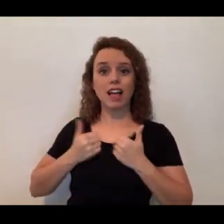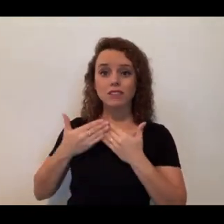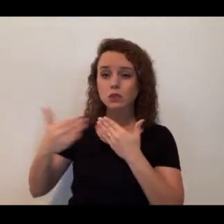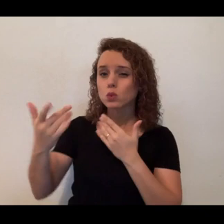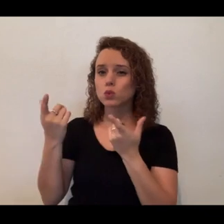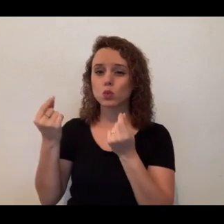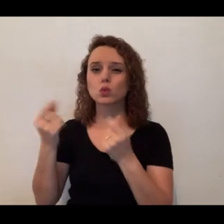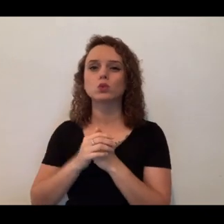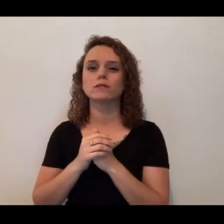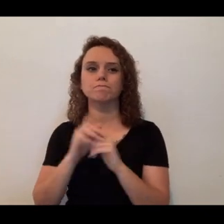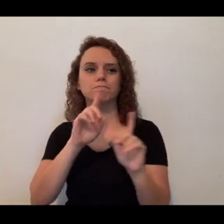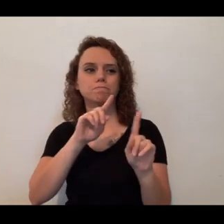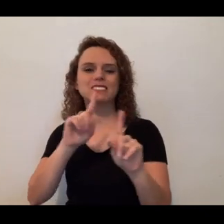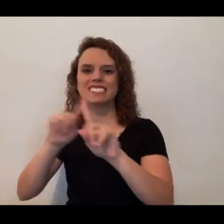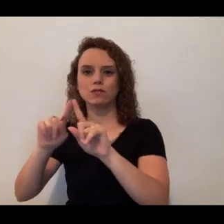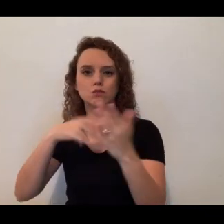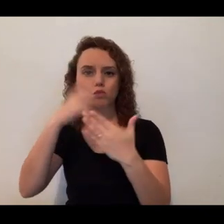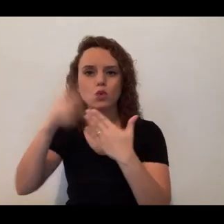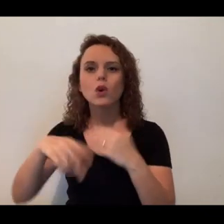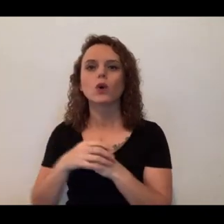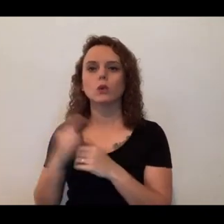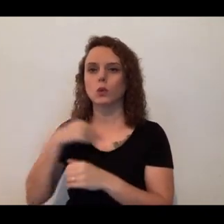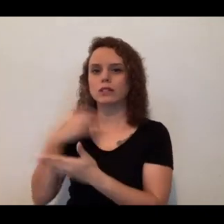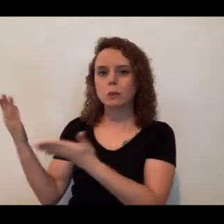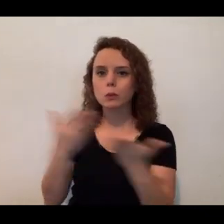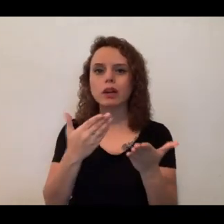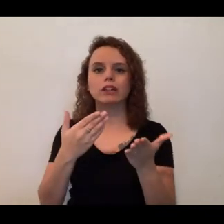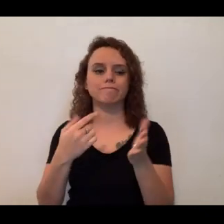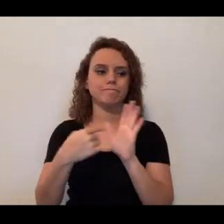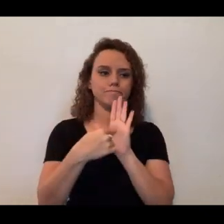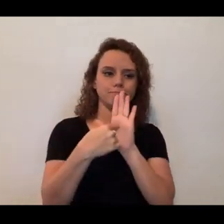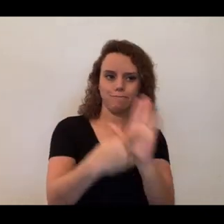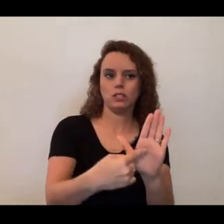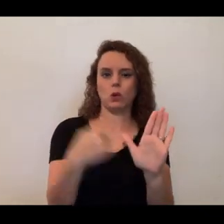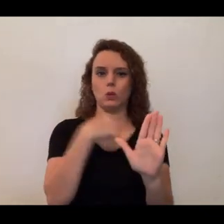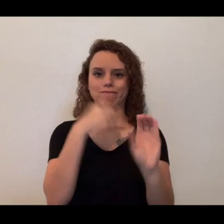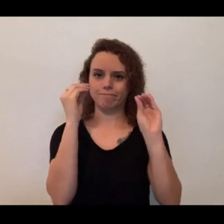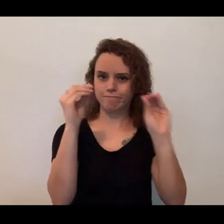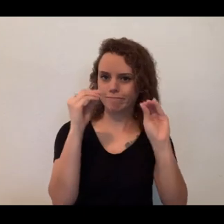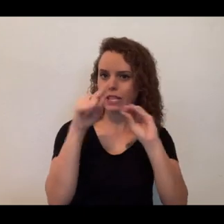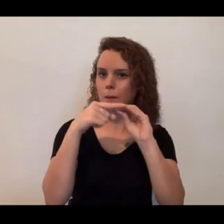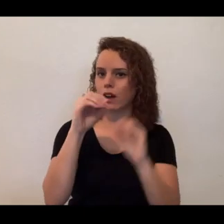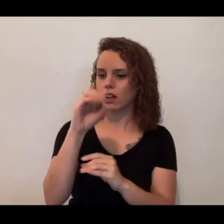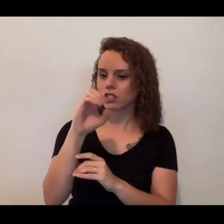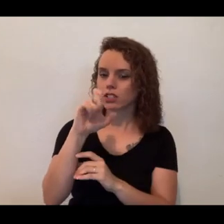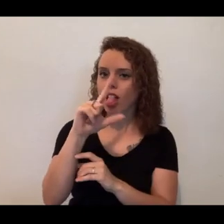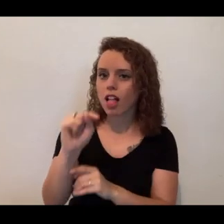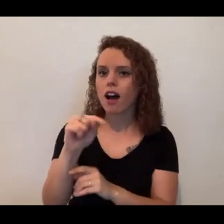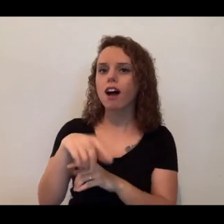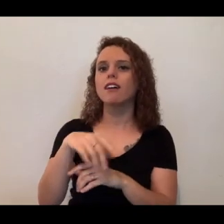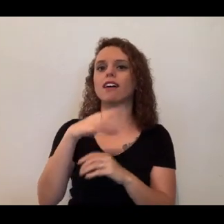and educational venues to be able to teach people about ocelots and about ocelot conservation.